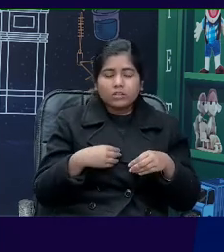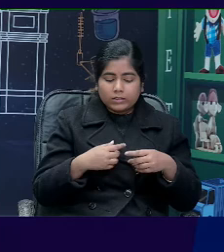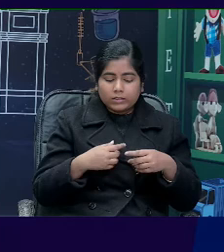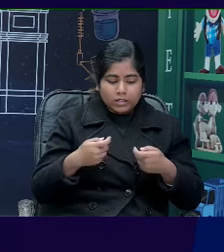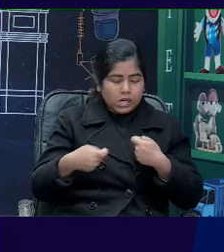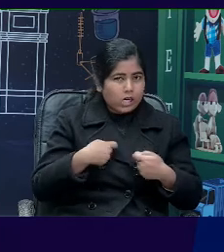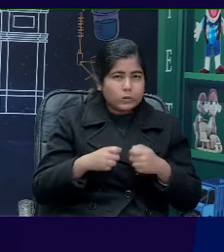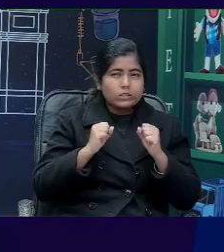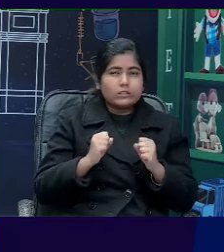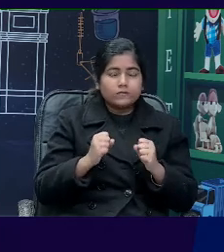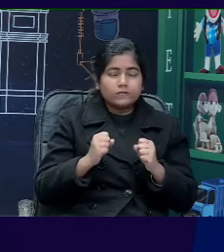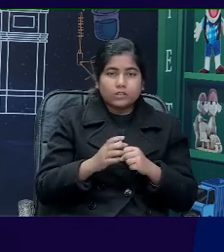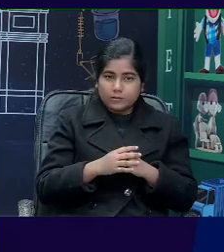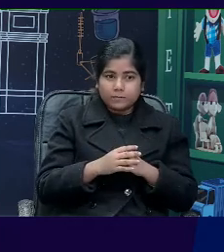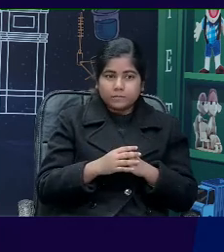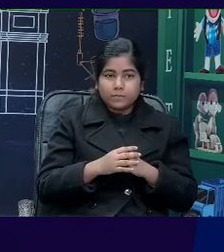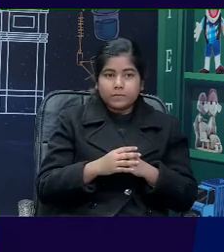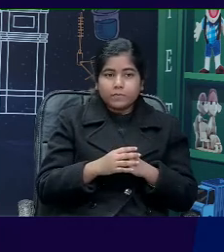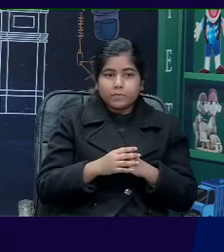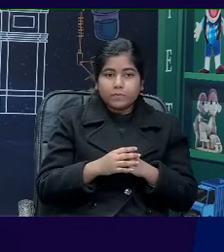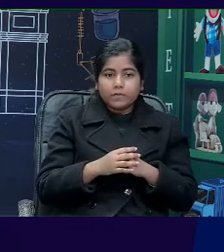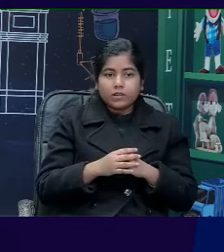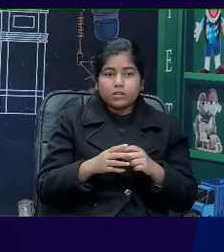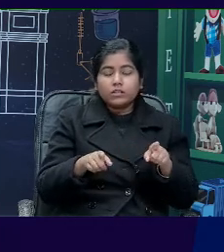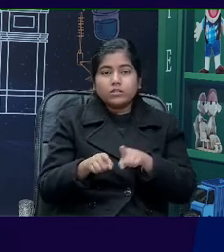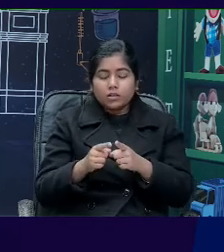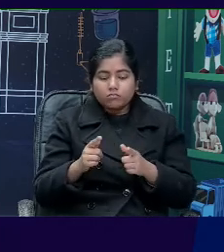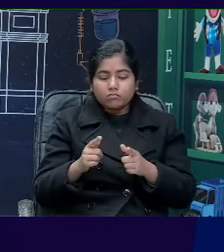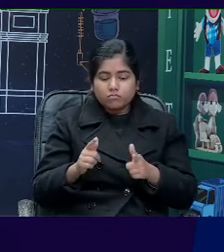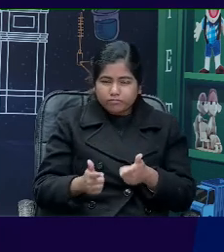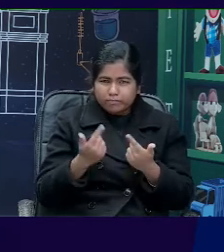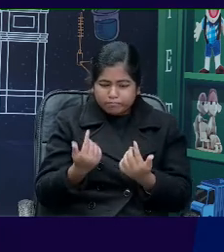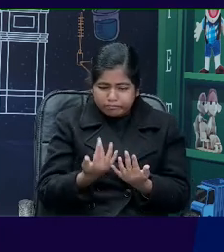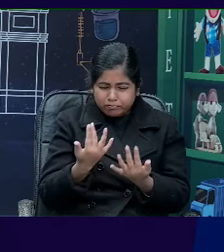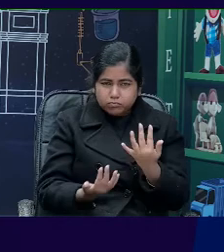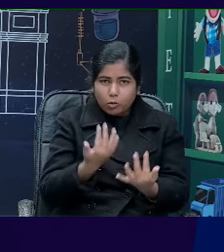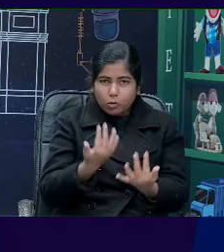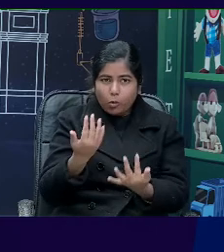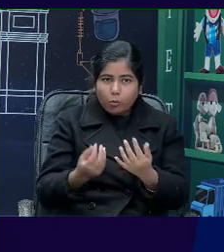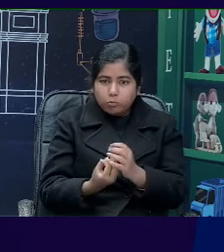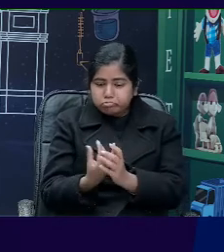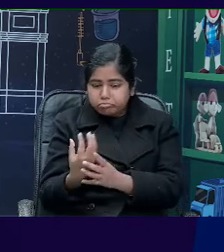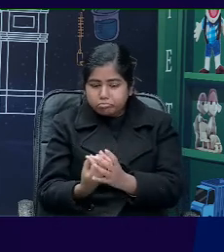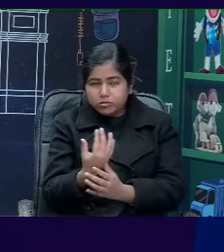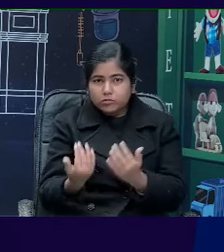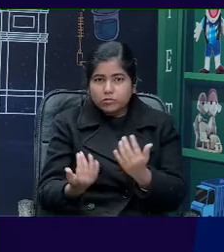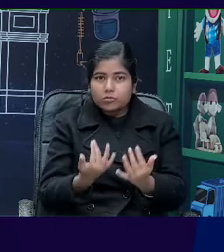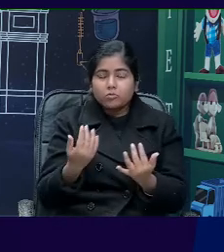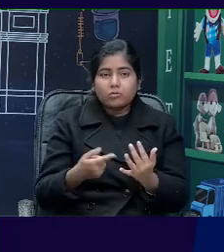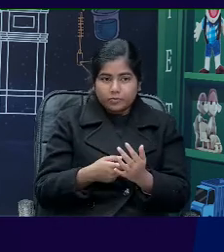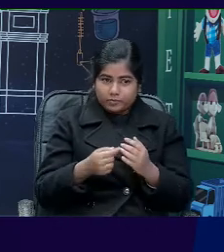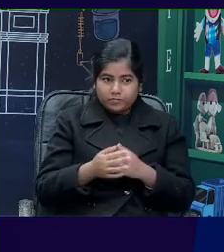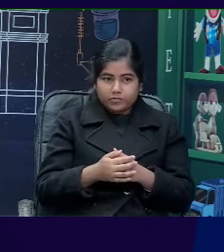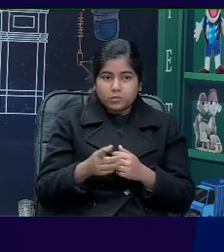Thicket is a dense group of bushes or trees. And precarious is risky or